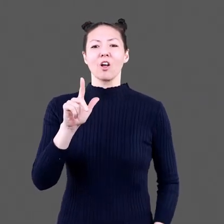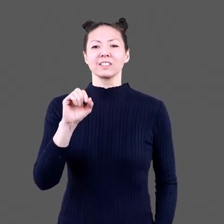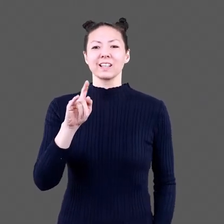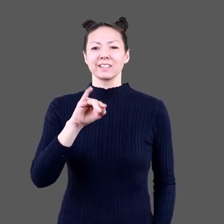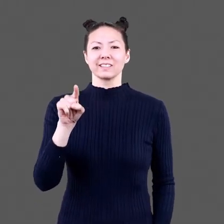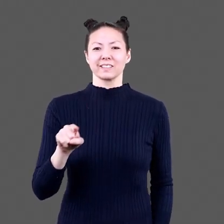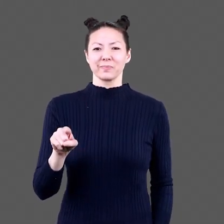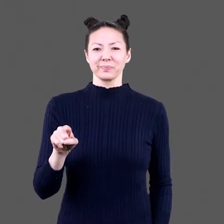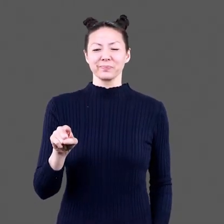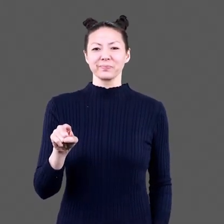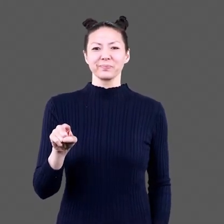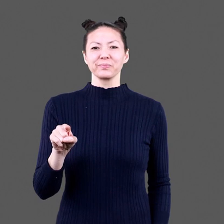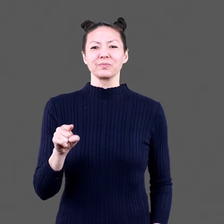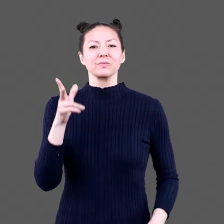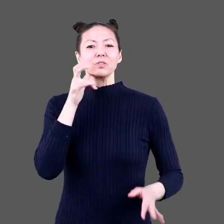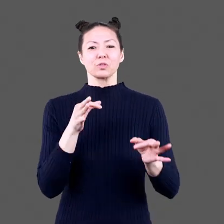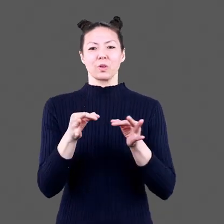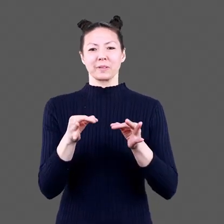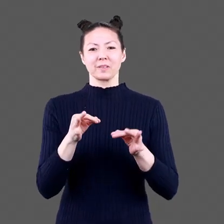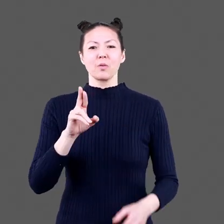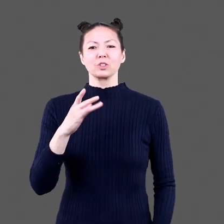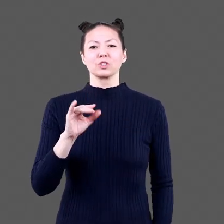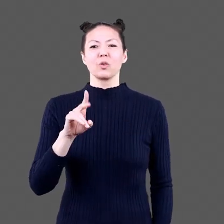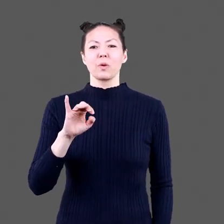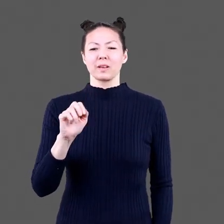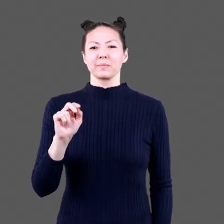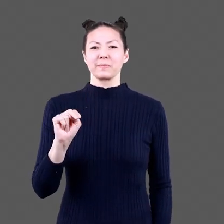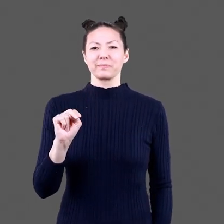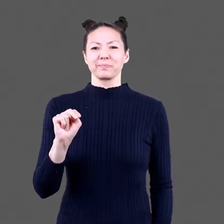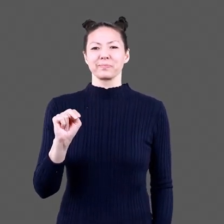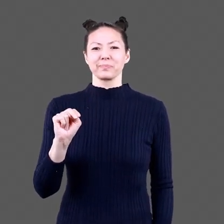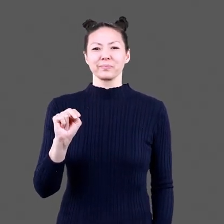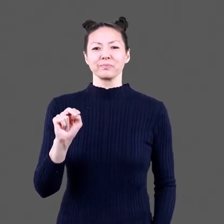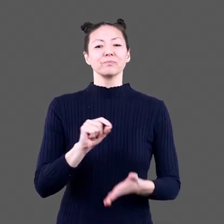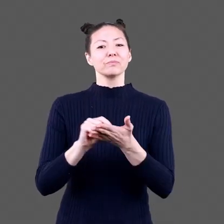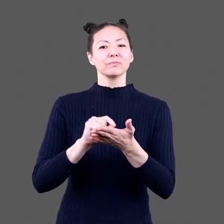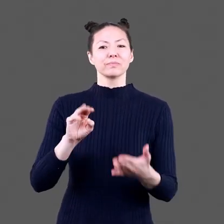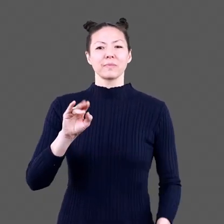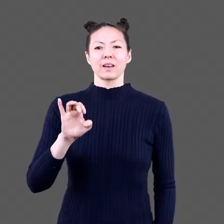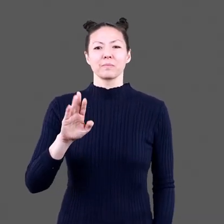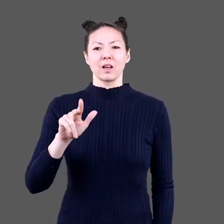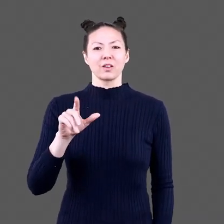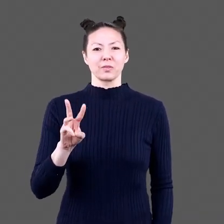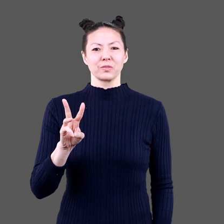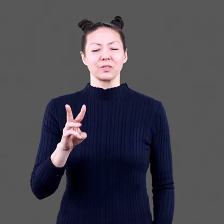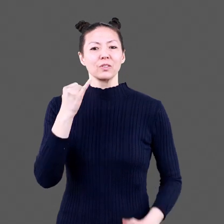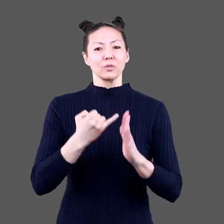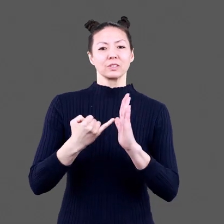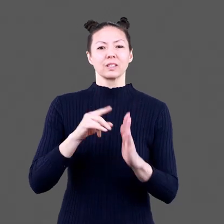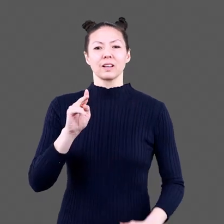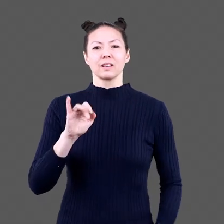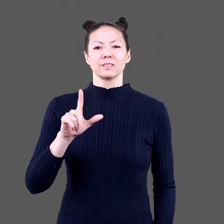Narrated by Carl Seitz Audio description narrated by Richard Riemann And written by Bonnie